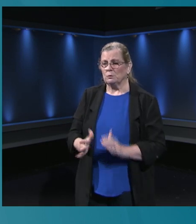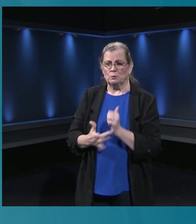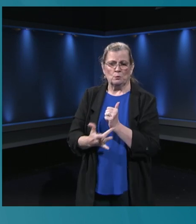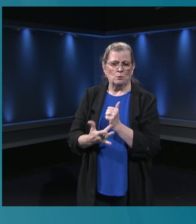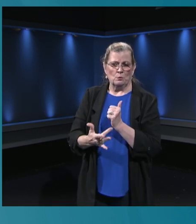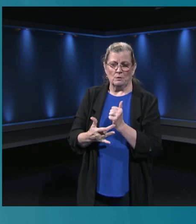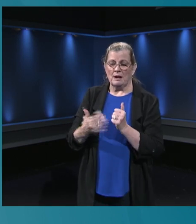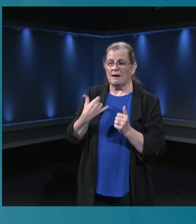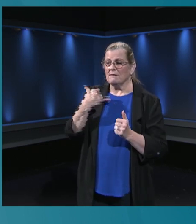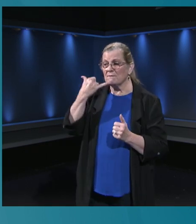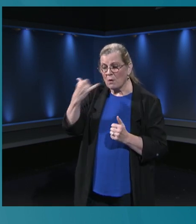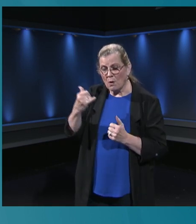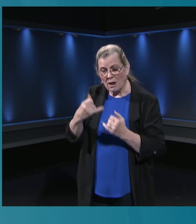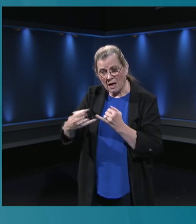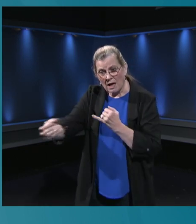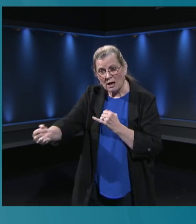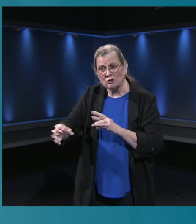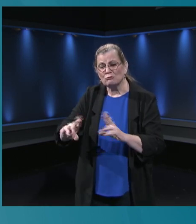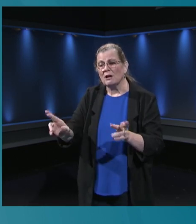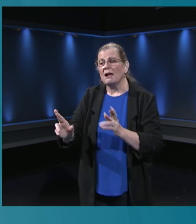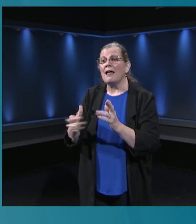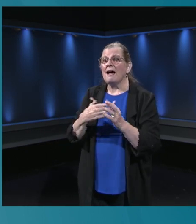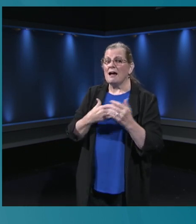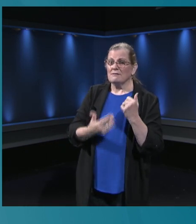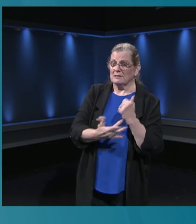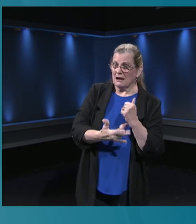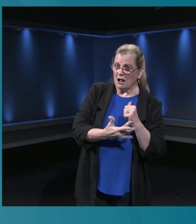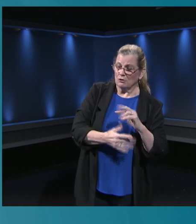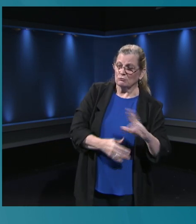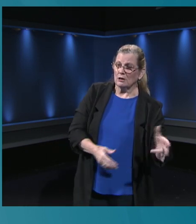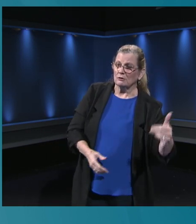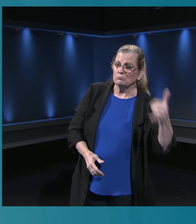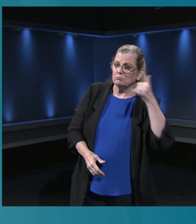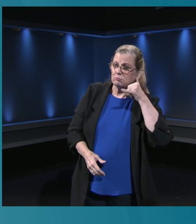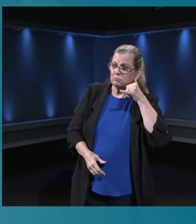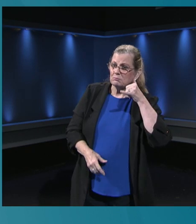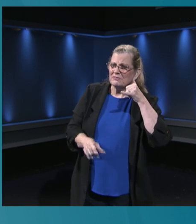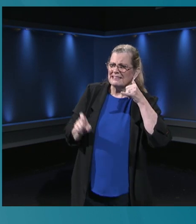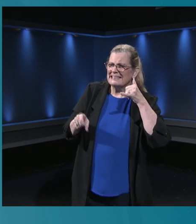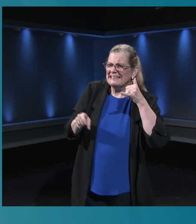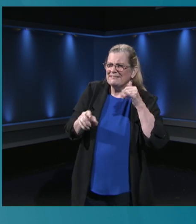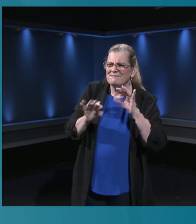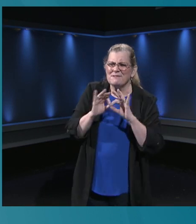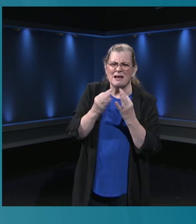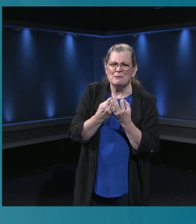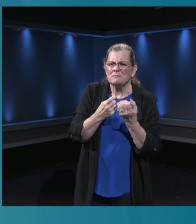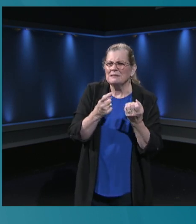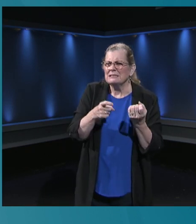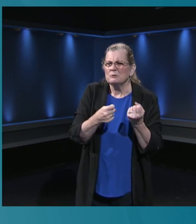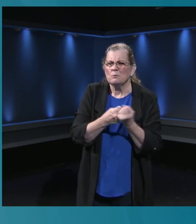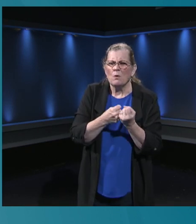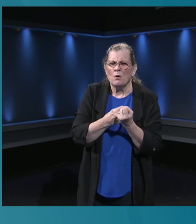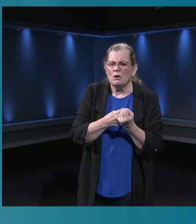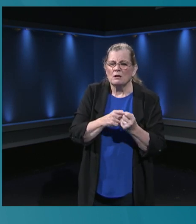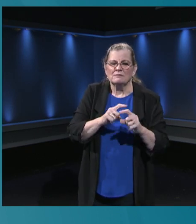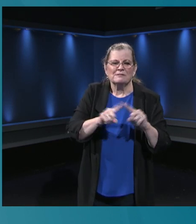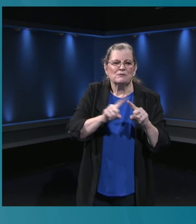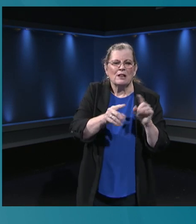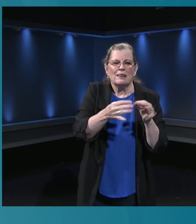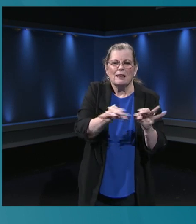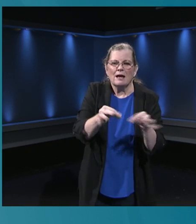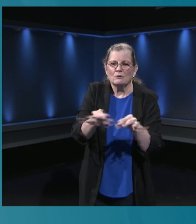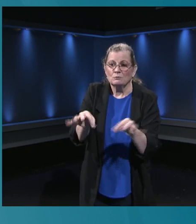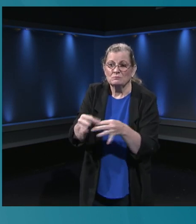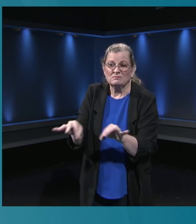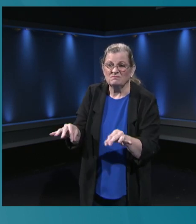helpline, we know there are many families that need lots of support and other languages. And so you can call the parent helpline and there are seven different,